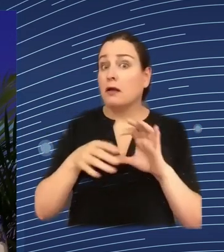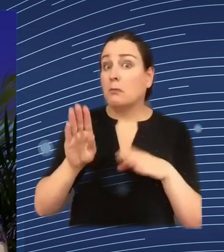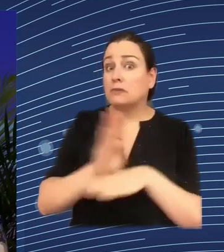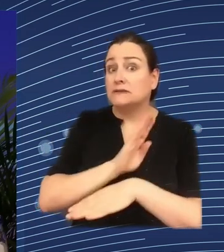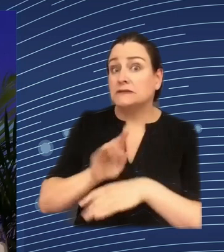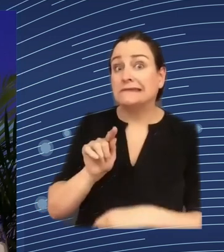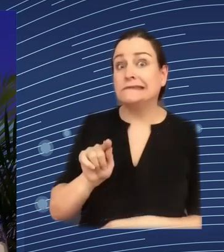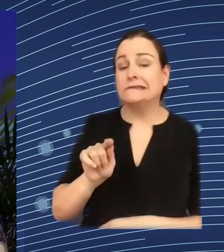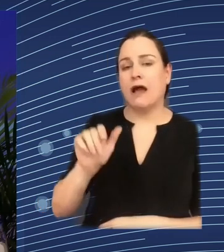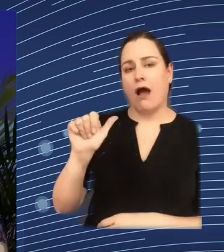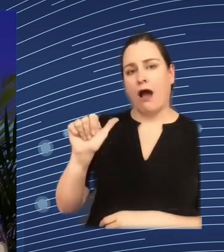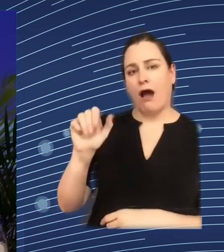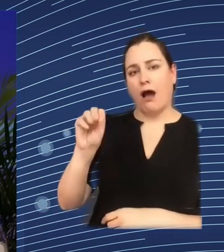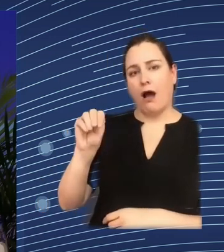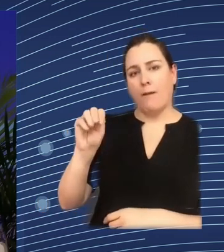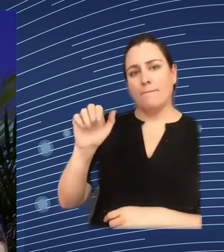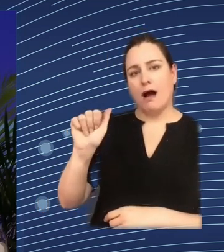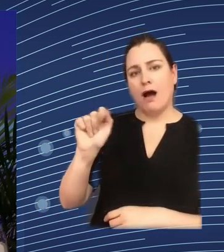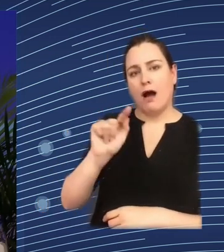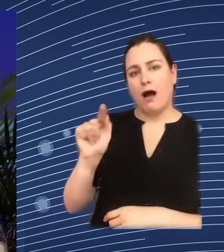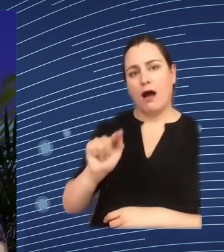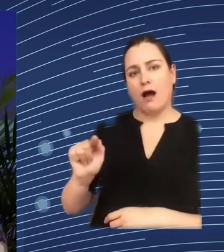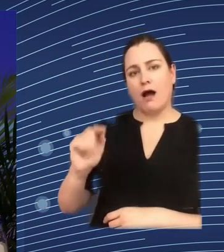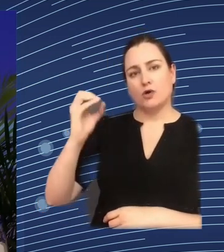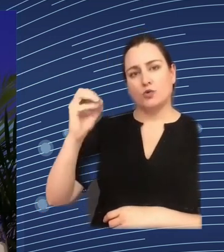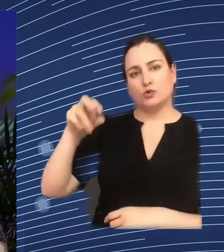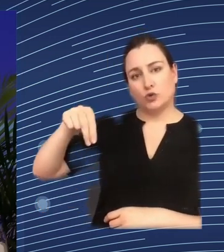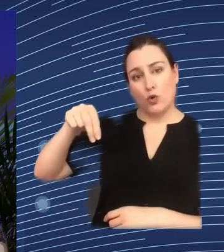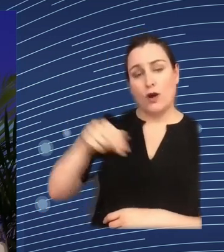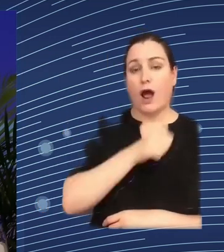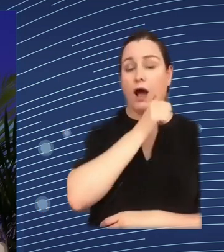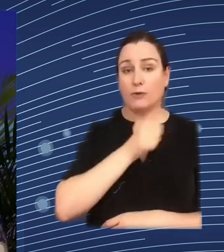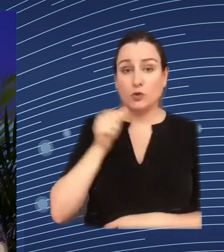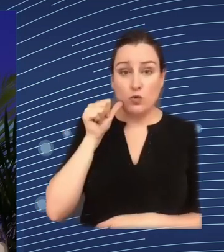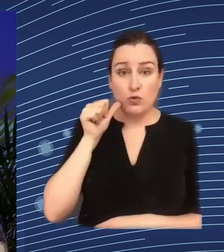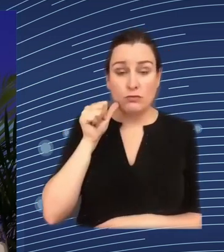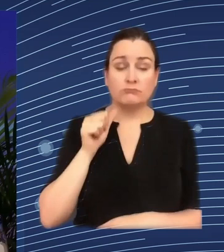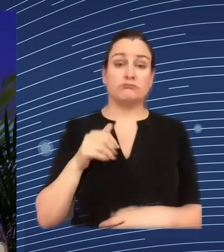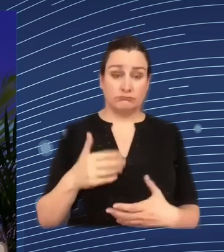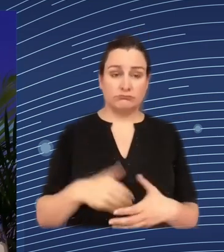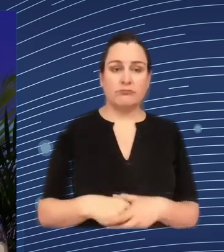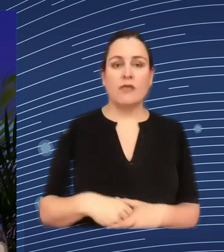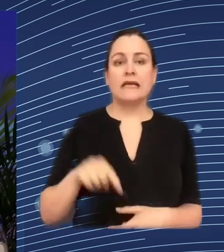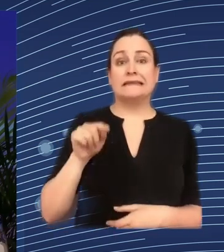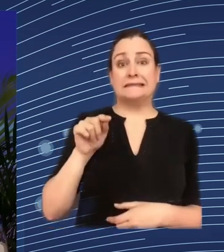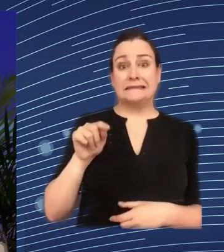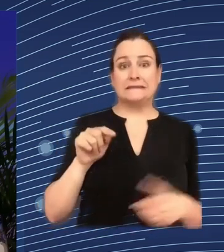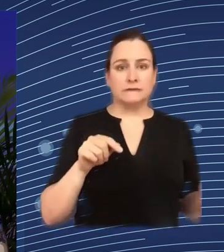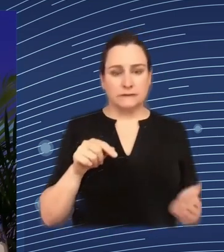concerned the collection of data via handheld devices which were used for